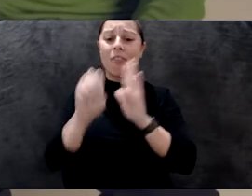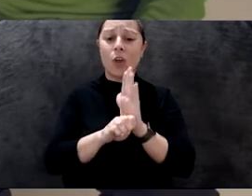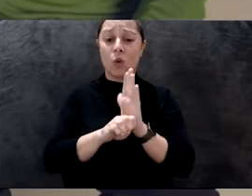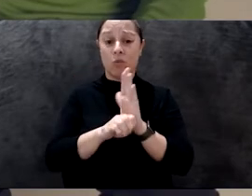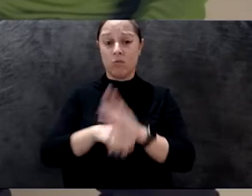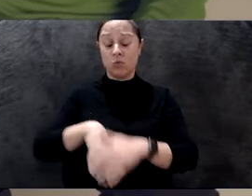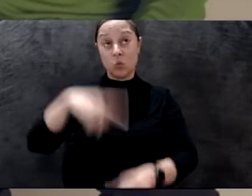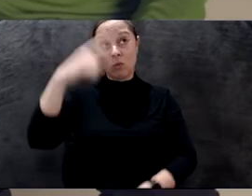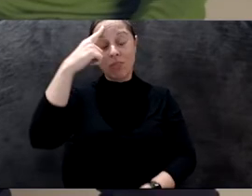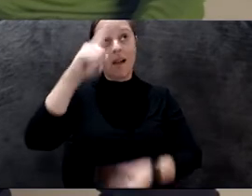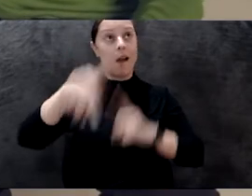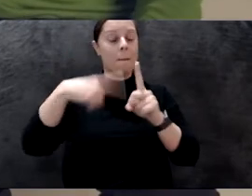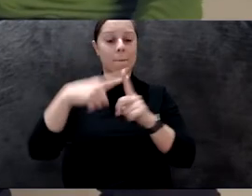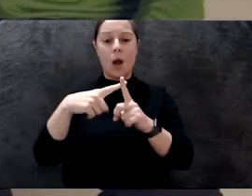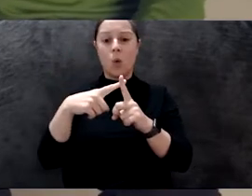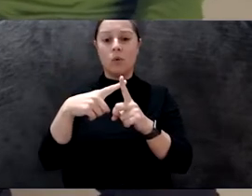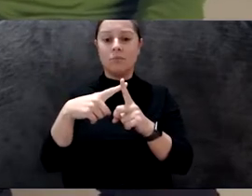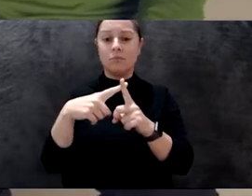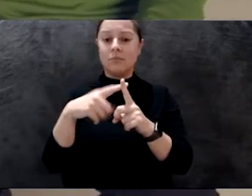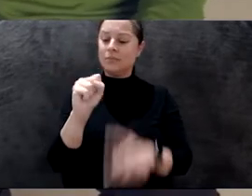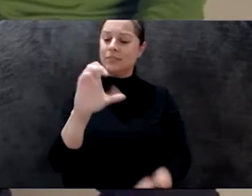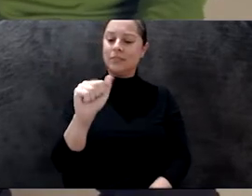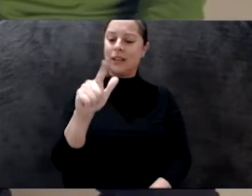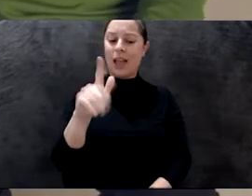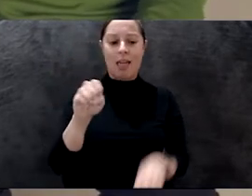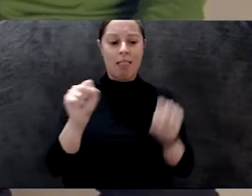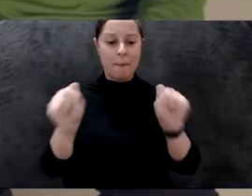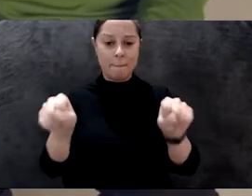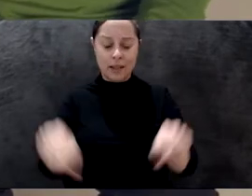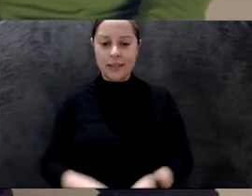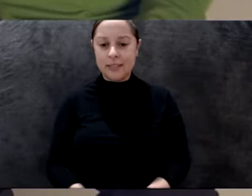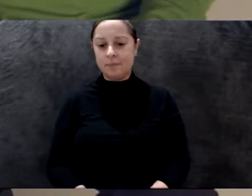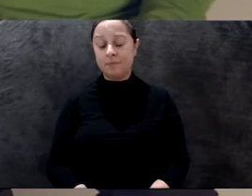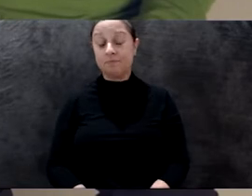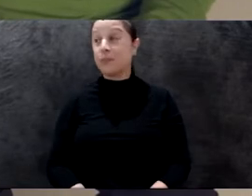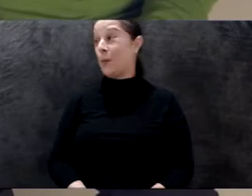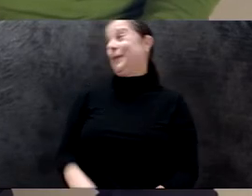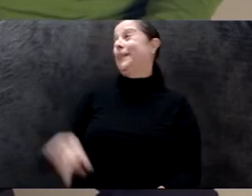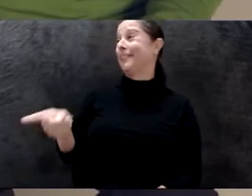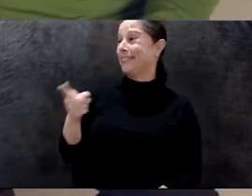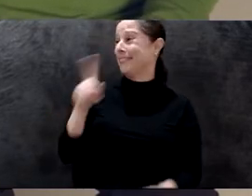It seems a complicated question. But, no, maybe I tried to answer very simple.